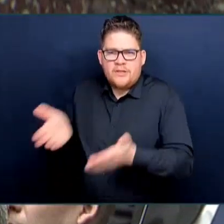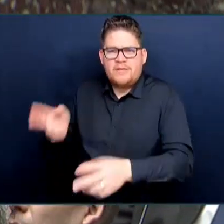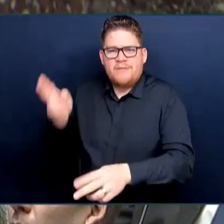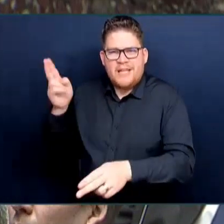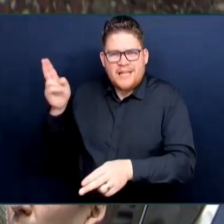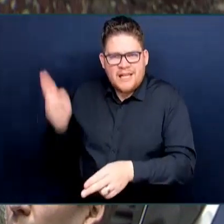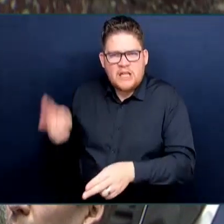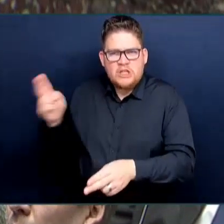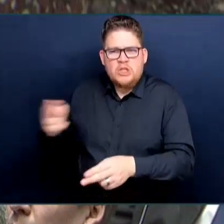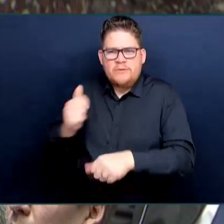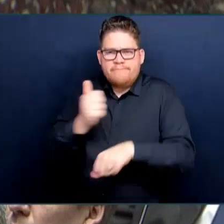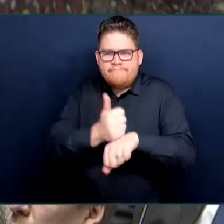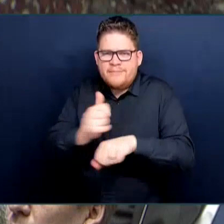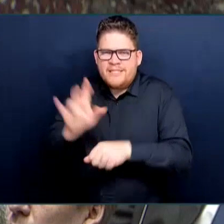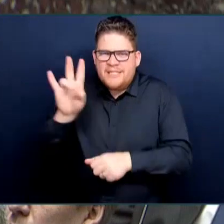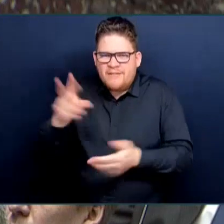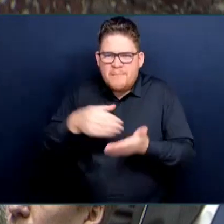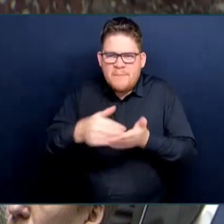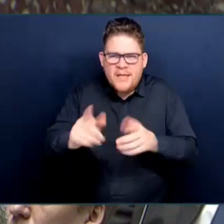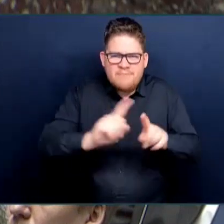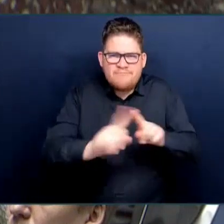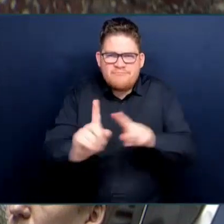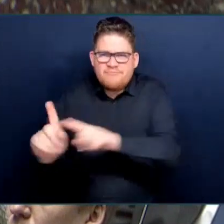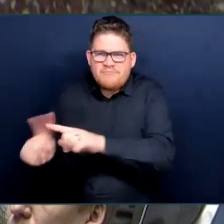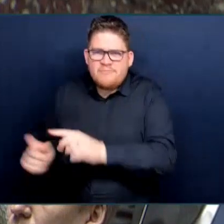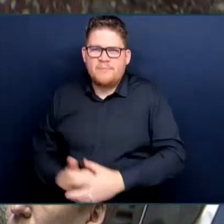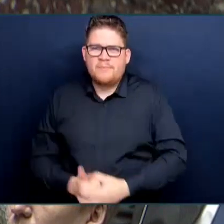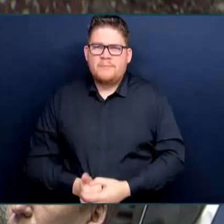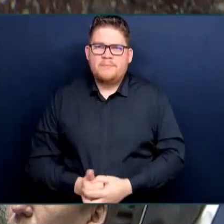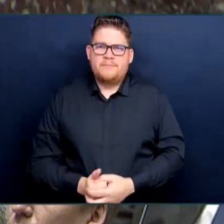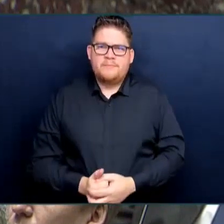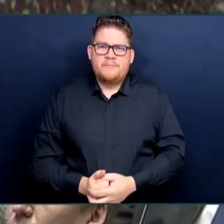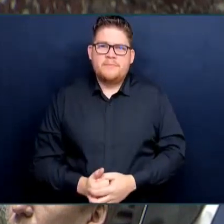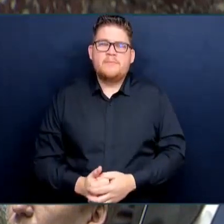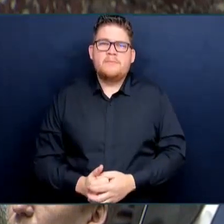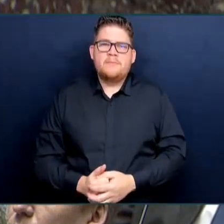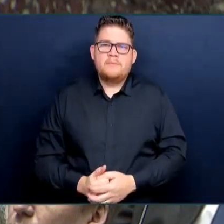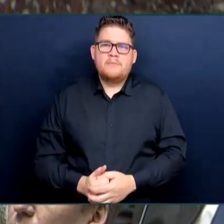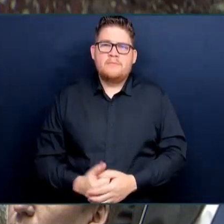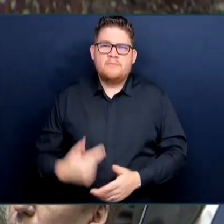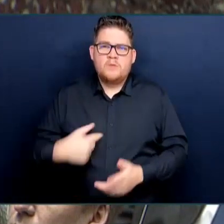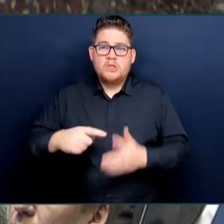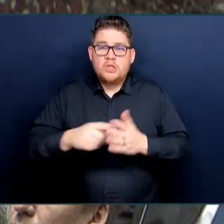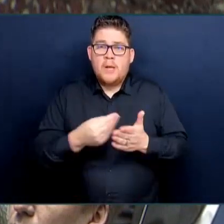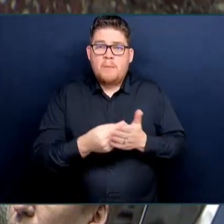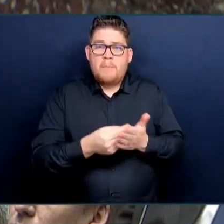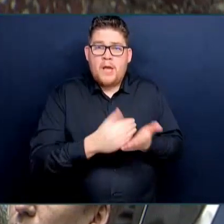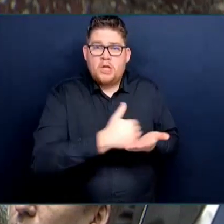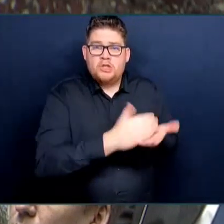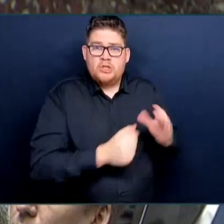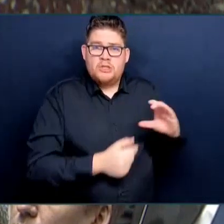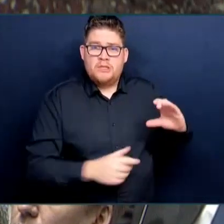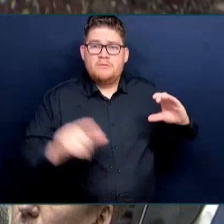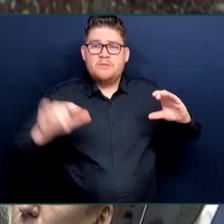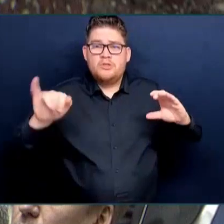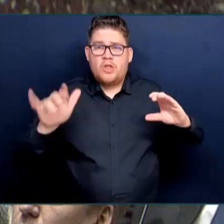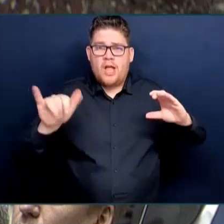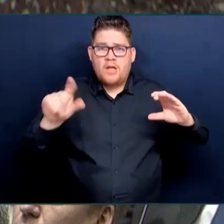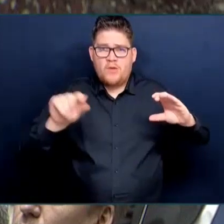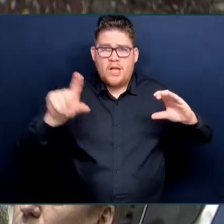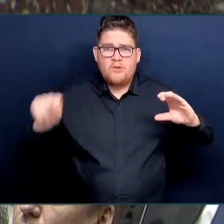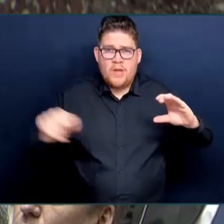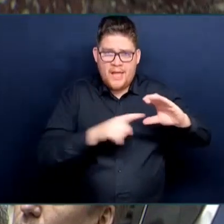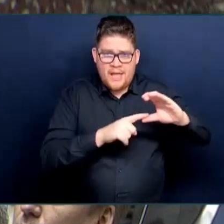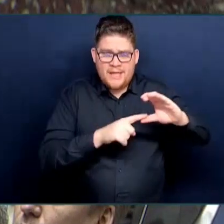out, and I will admit that there was an increase, and that was also revealed in an announcement that came out. So,